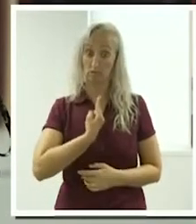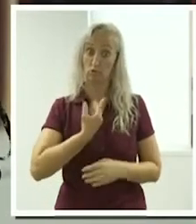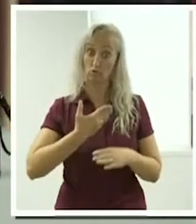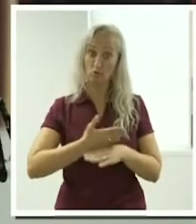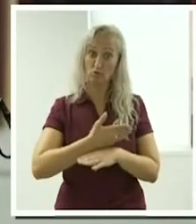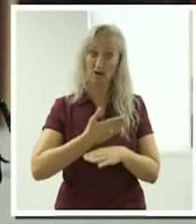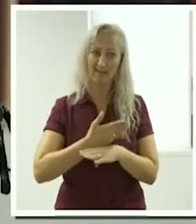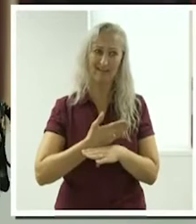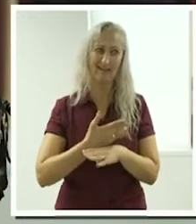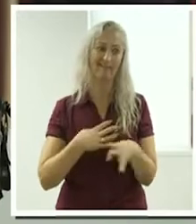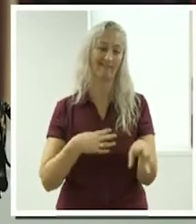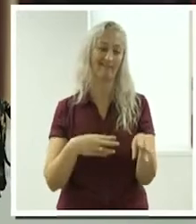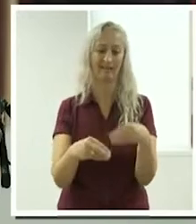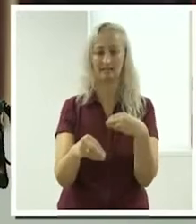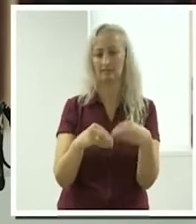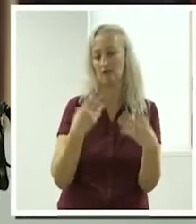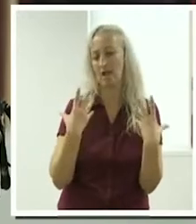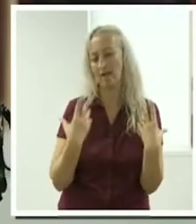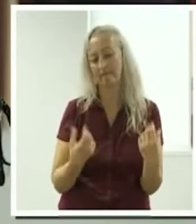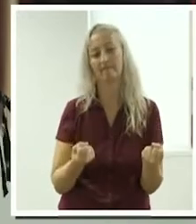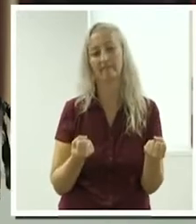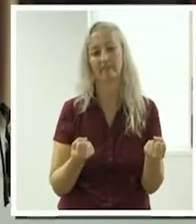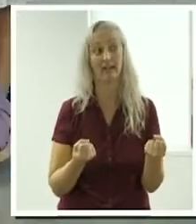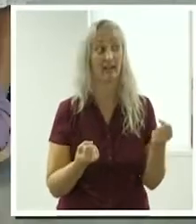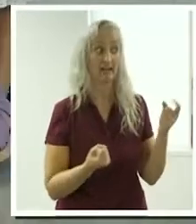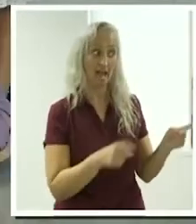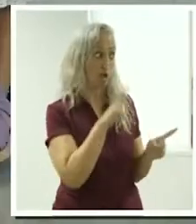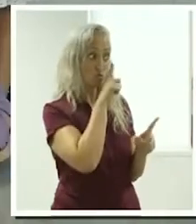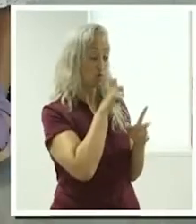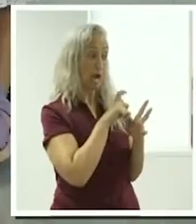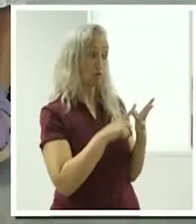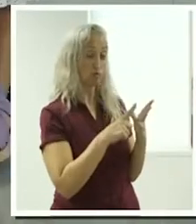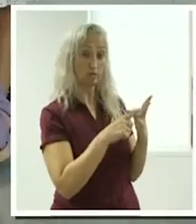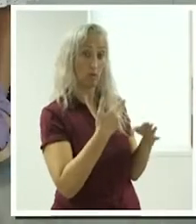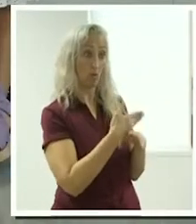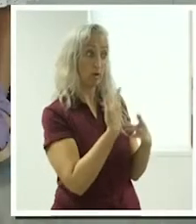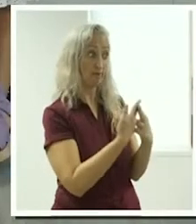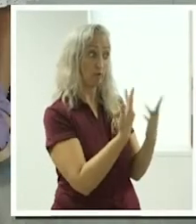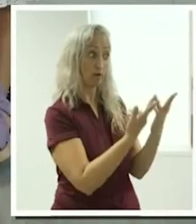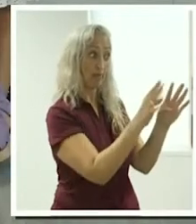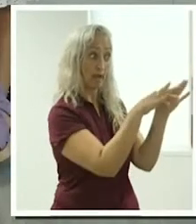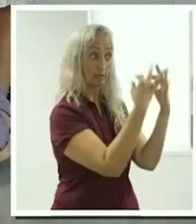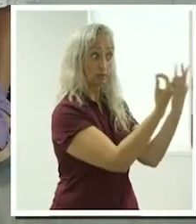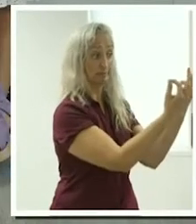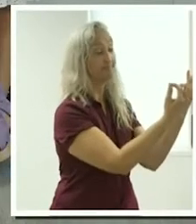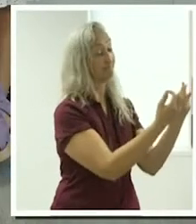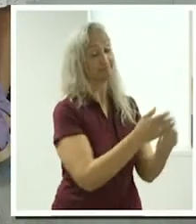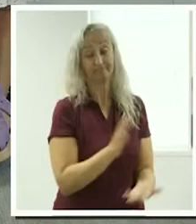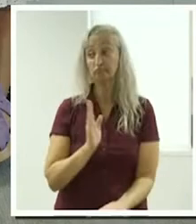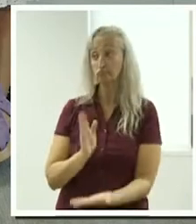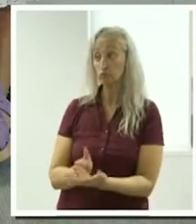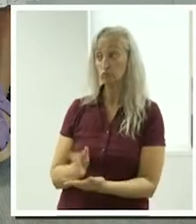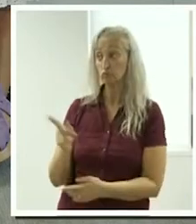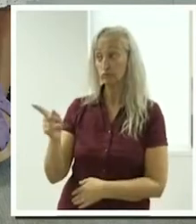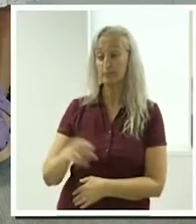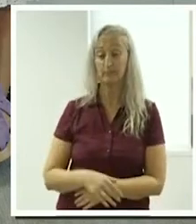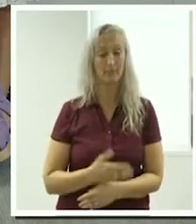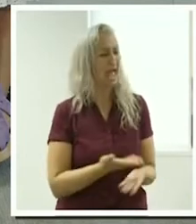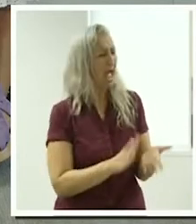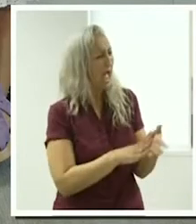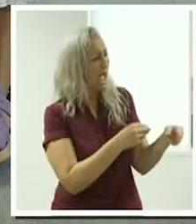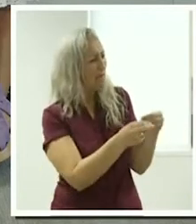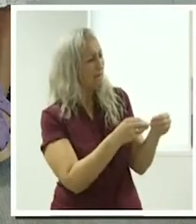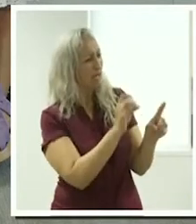that's the flexibility of your job. do that if you were working for an agency. right. That's true. Marketing, how do you market yourself?